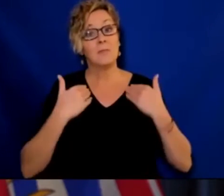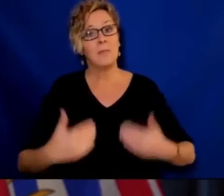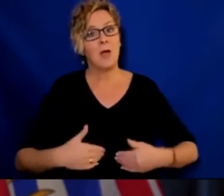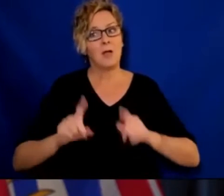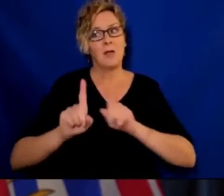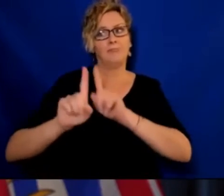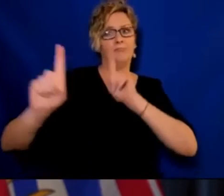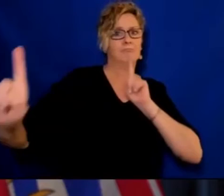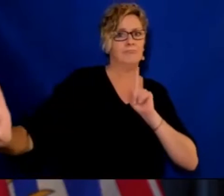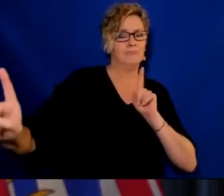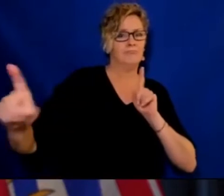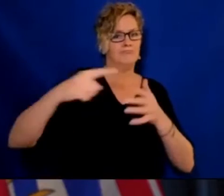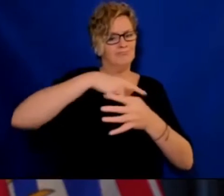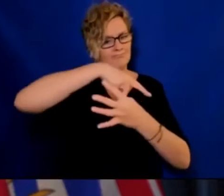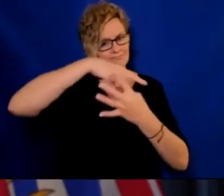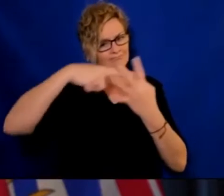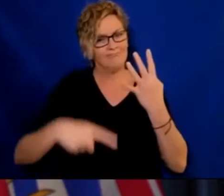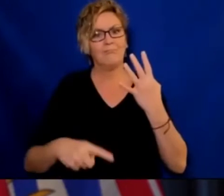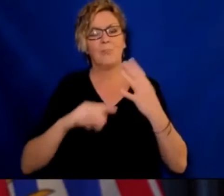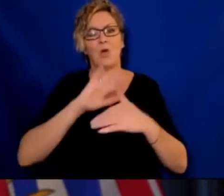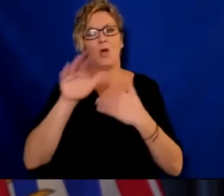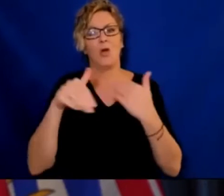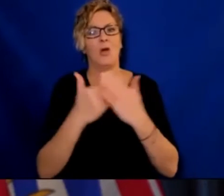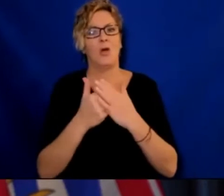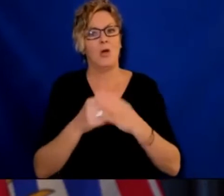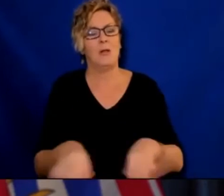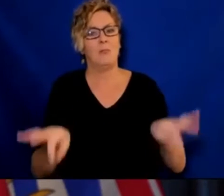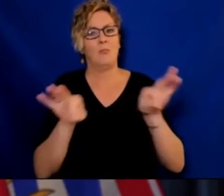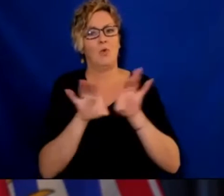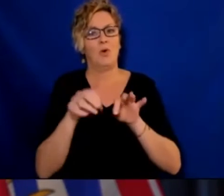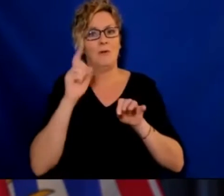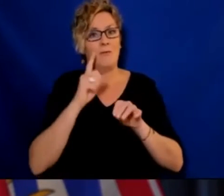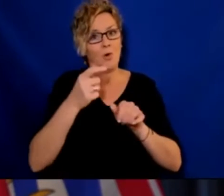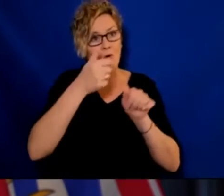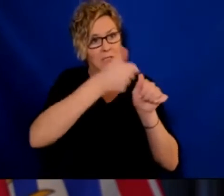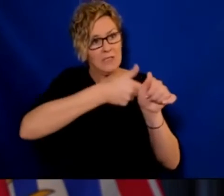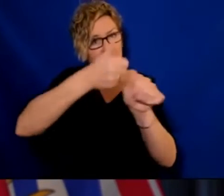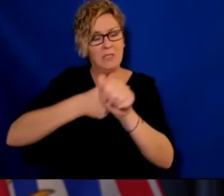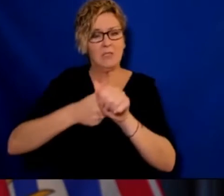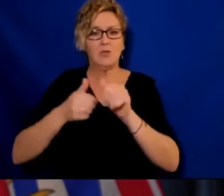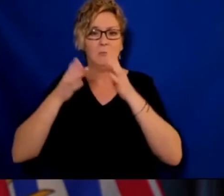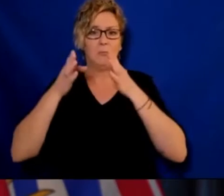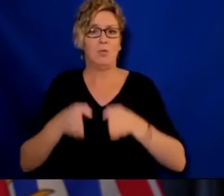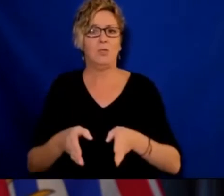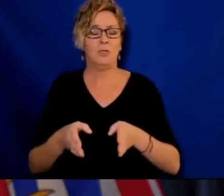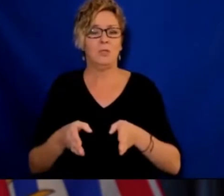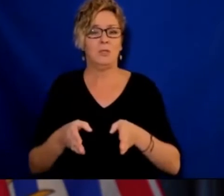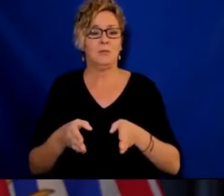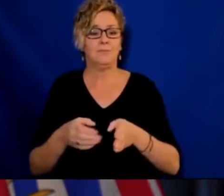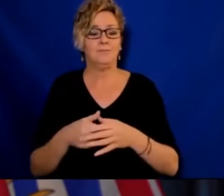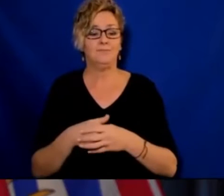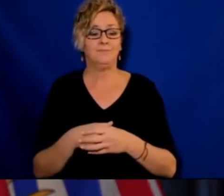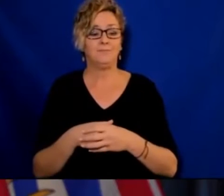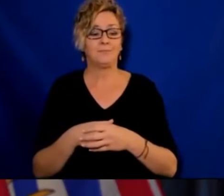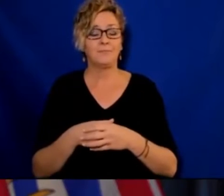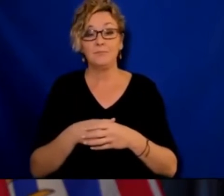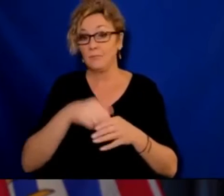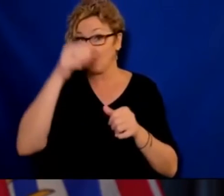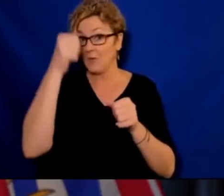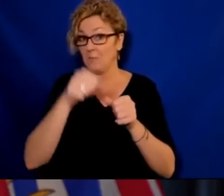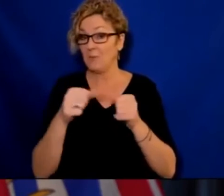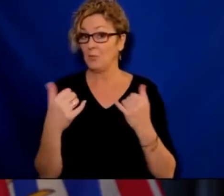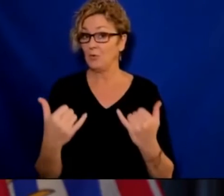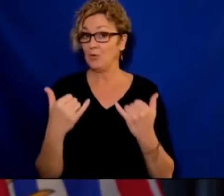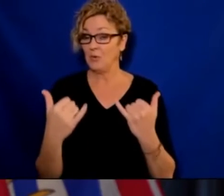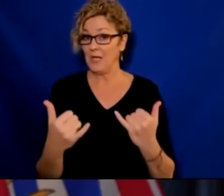measure that we individually need to take. Let's remember that today we have seen that much of the transmission